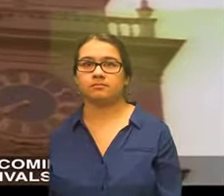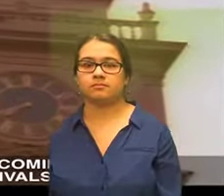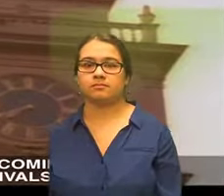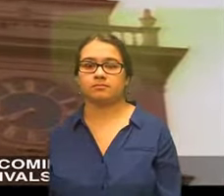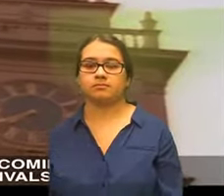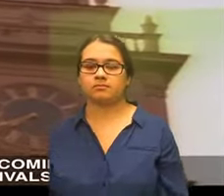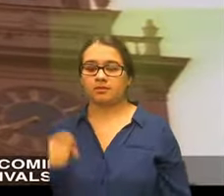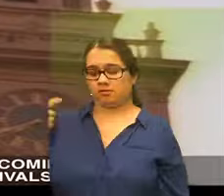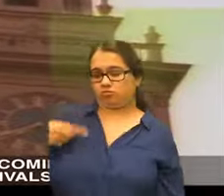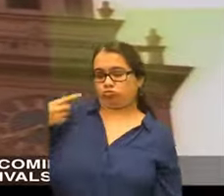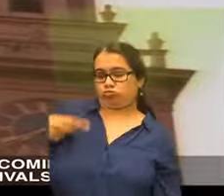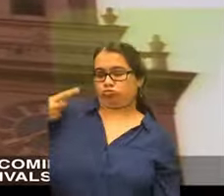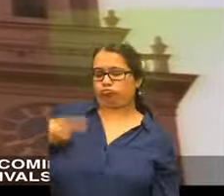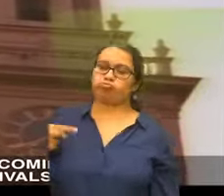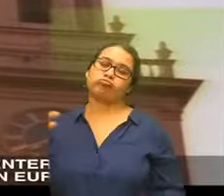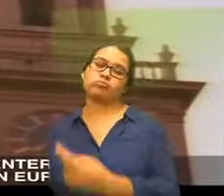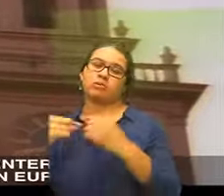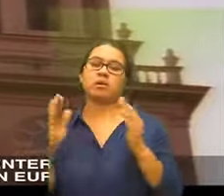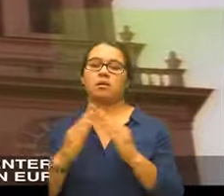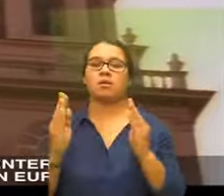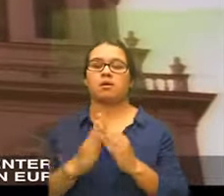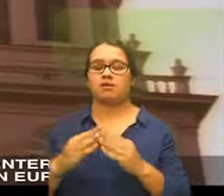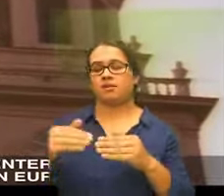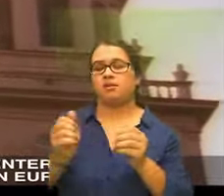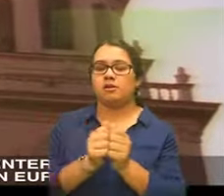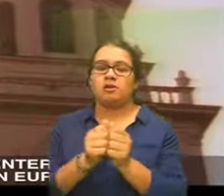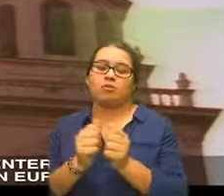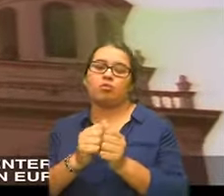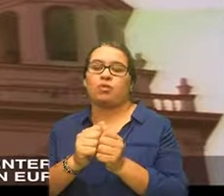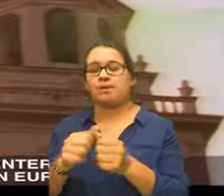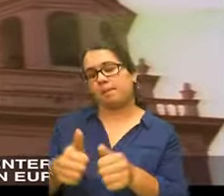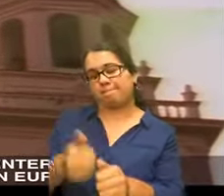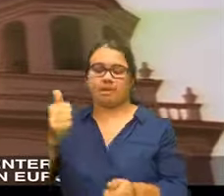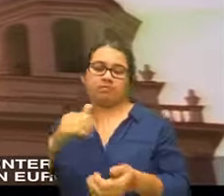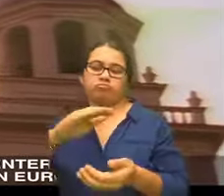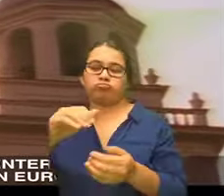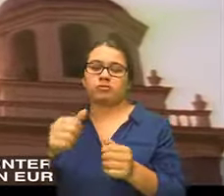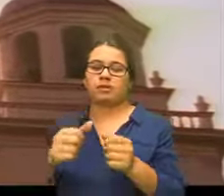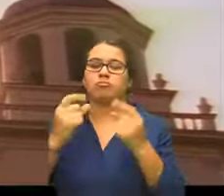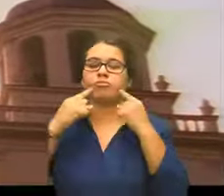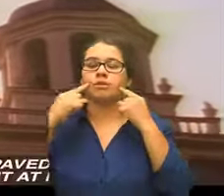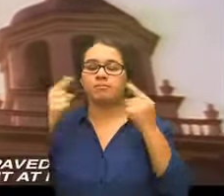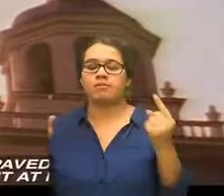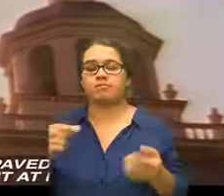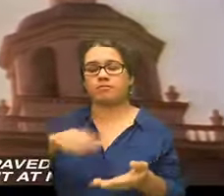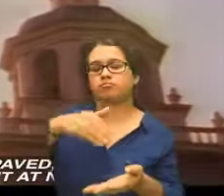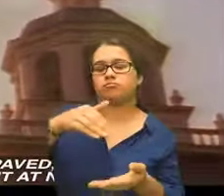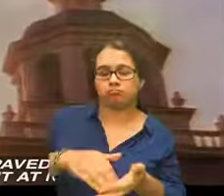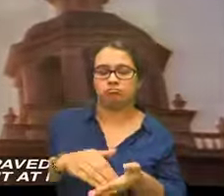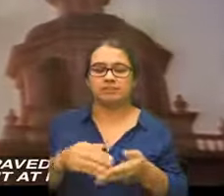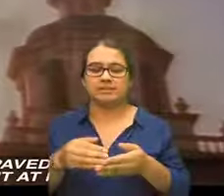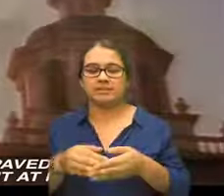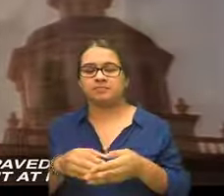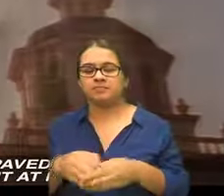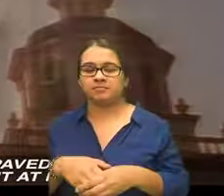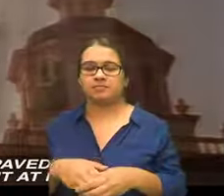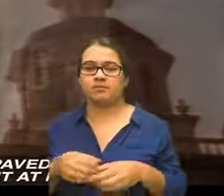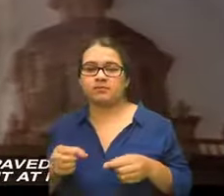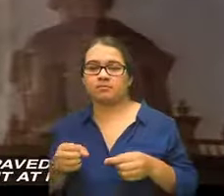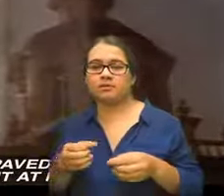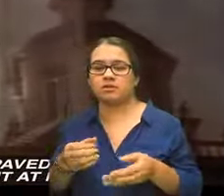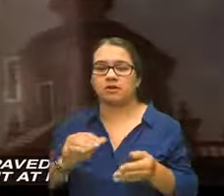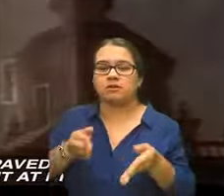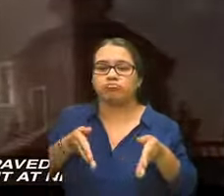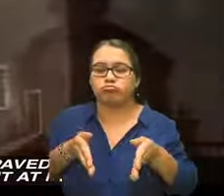The delegates are coming to a city which rivals some of the great centers of culture and power in Europe The streets are paved and some